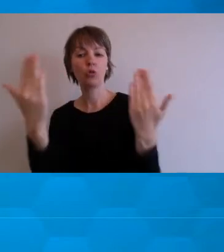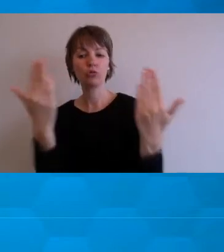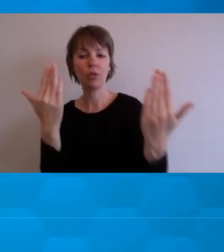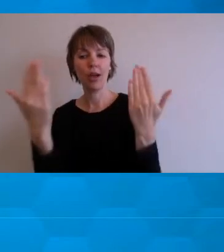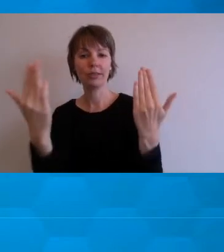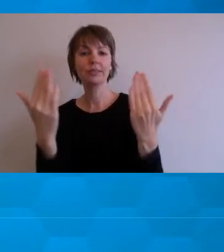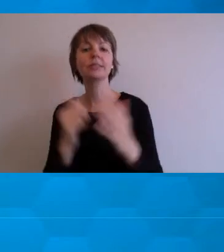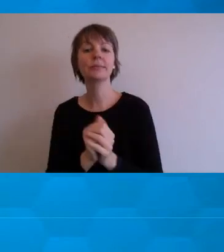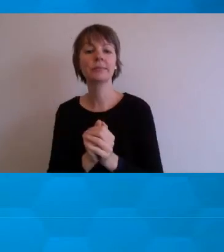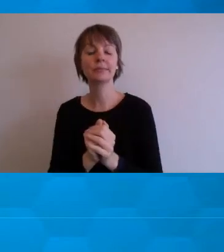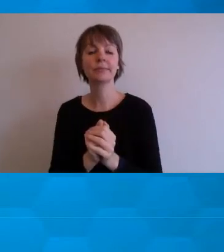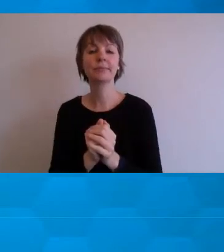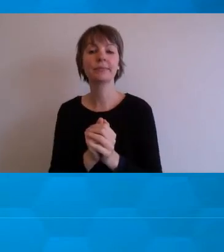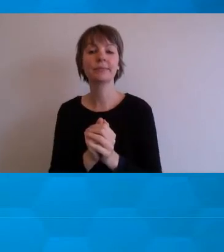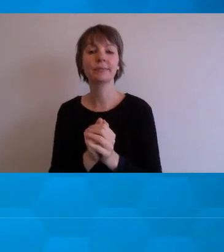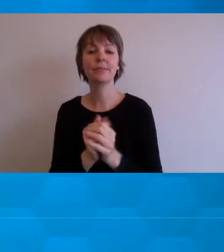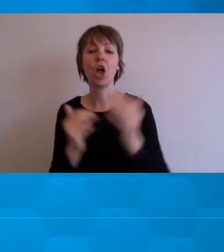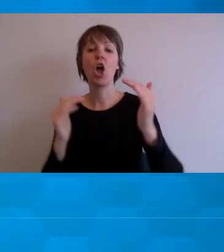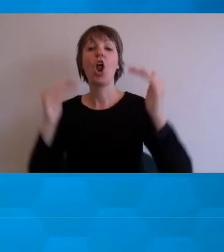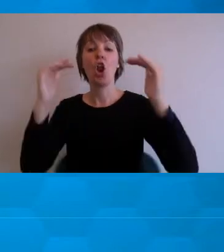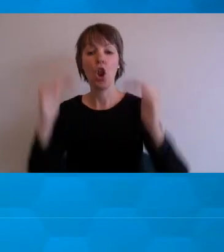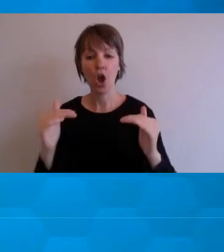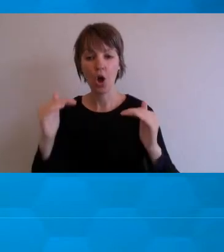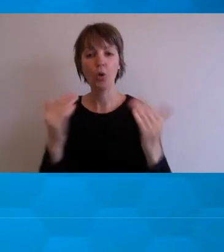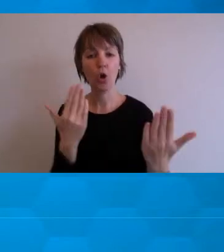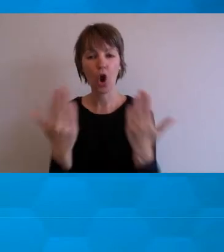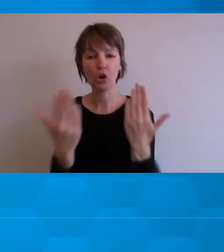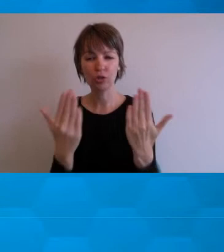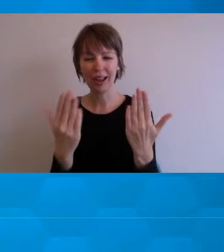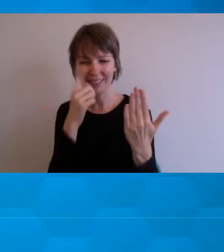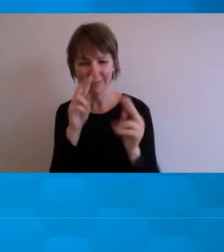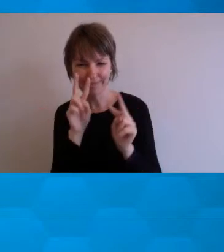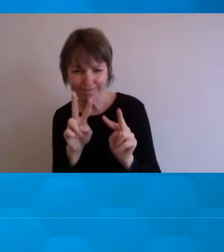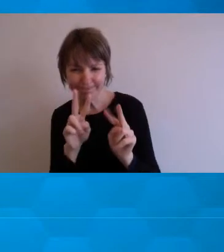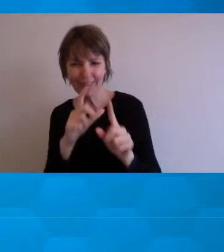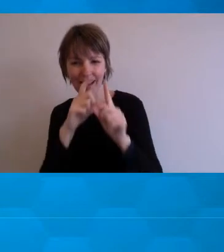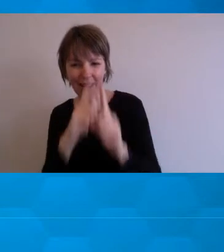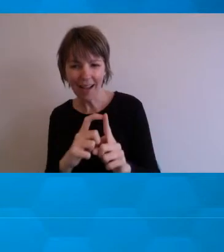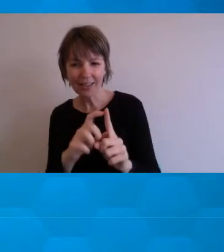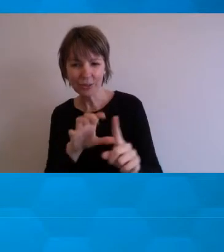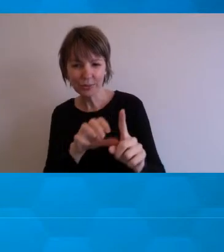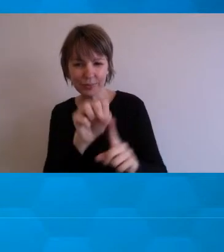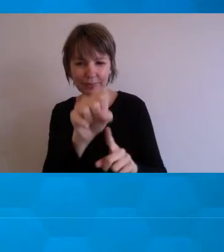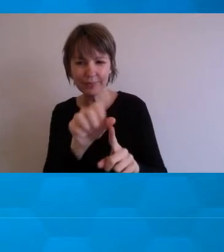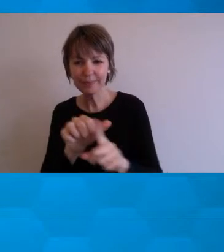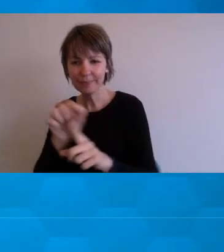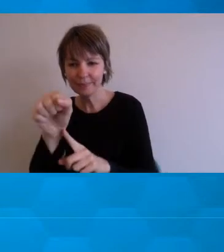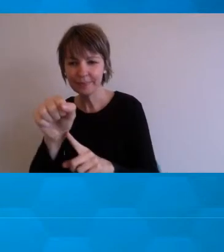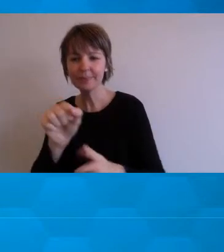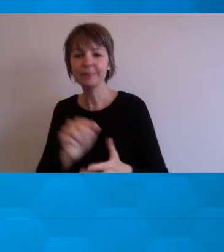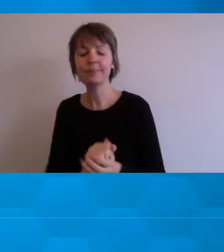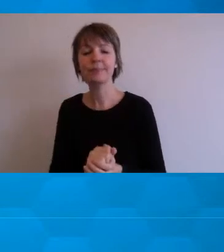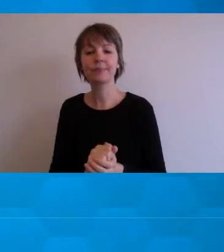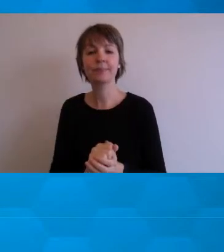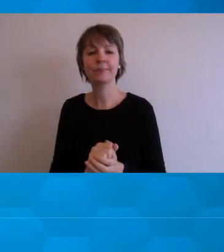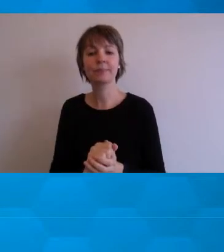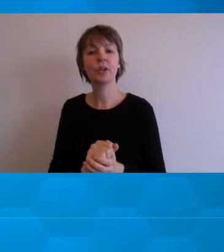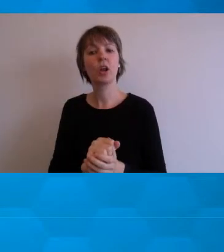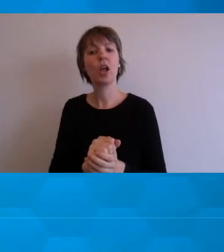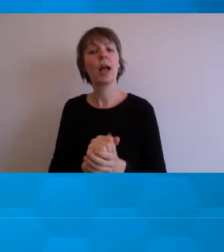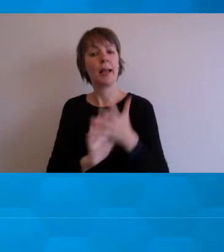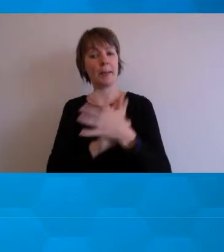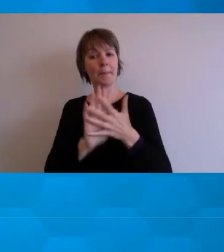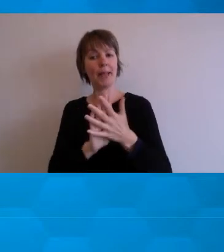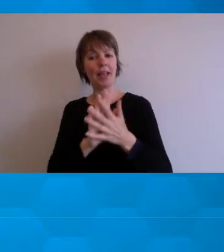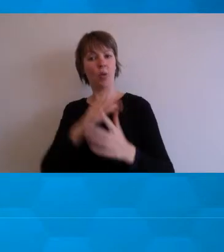can make the contents of a page difficult to see. The message here is that we're all quite unique in